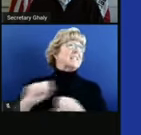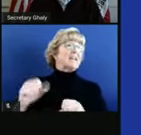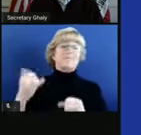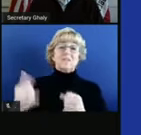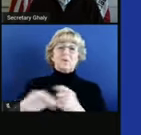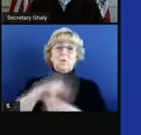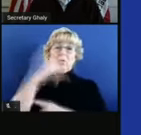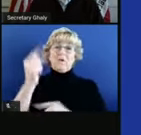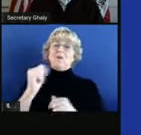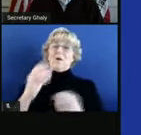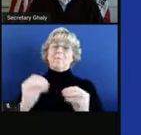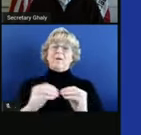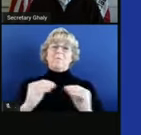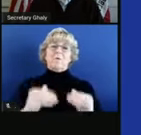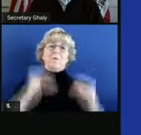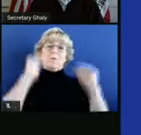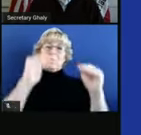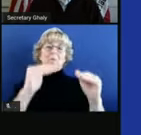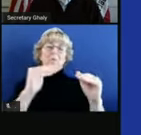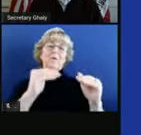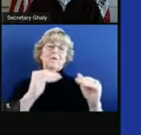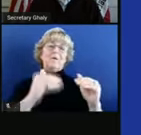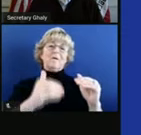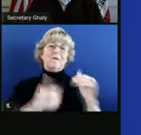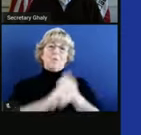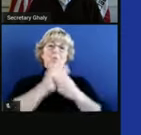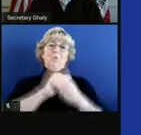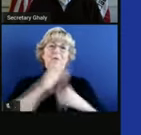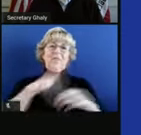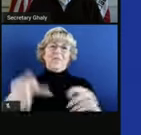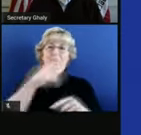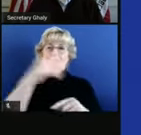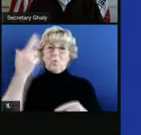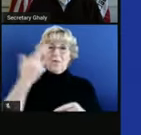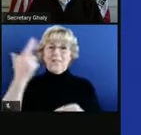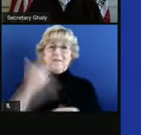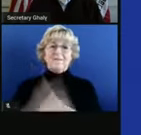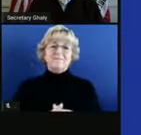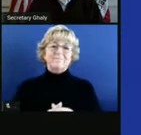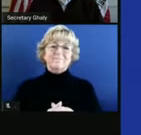today are higher risk than many of us realize. Next slide, please.